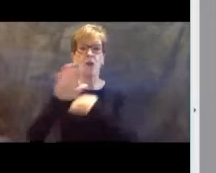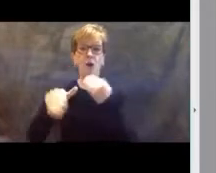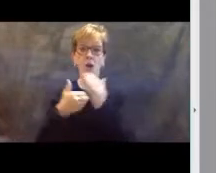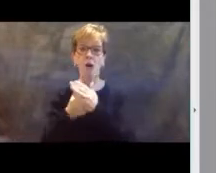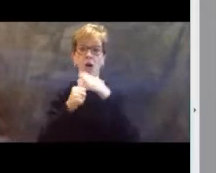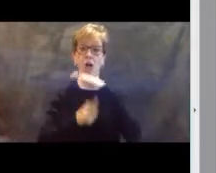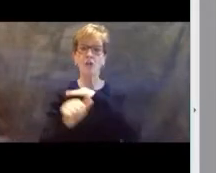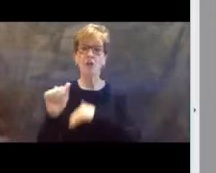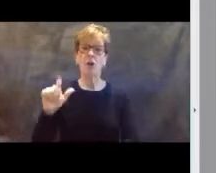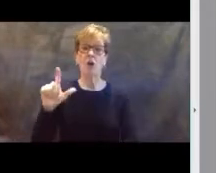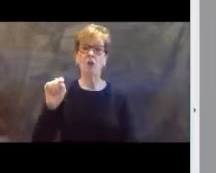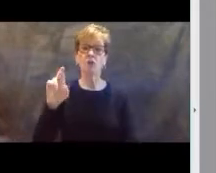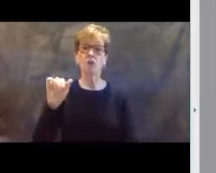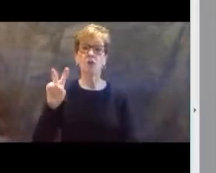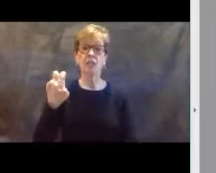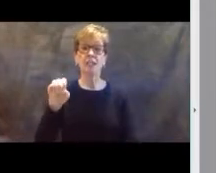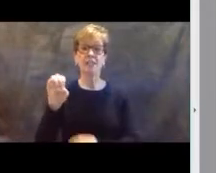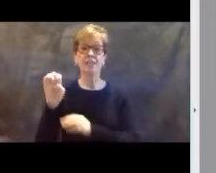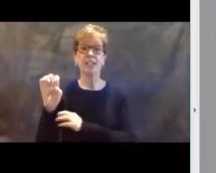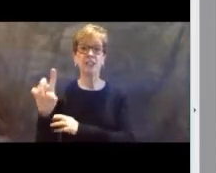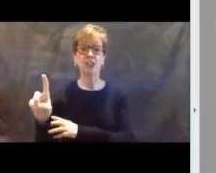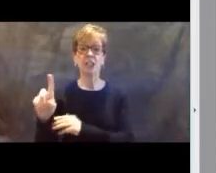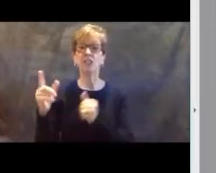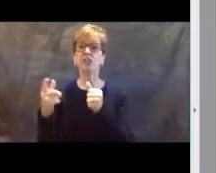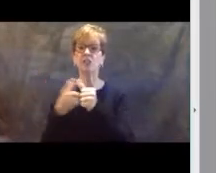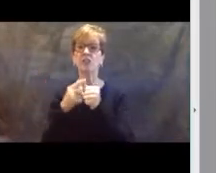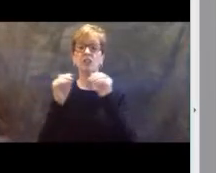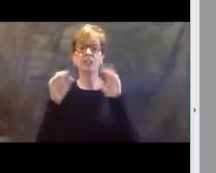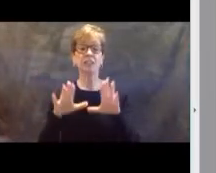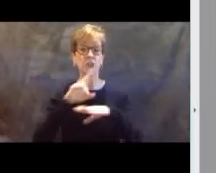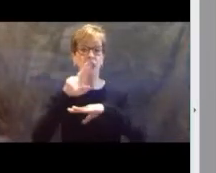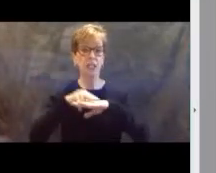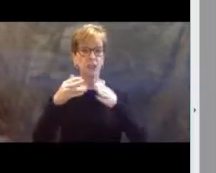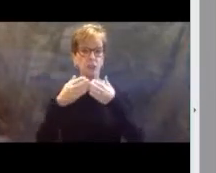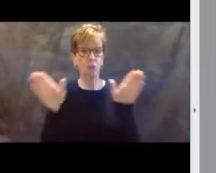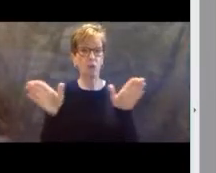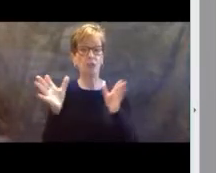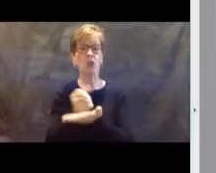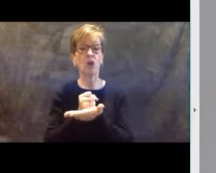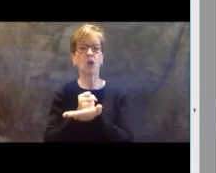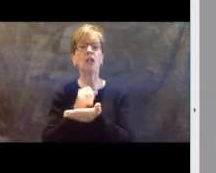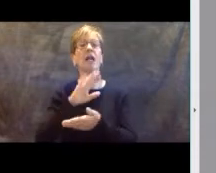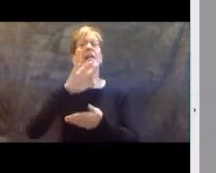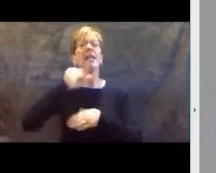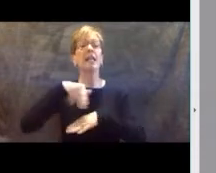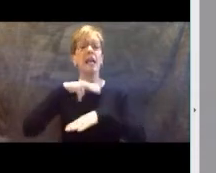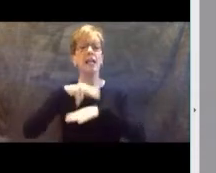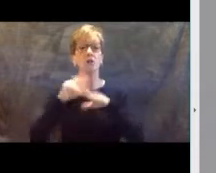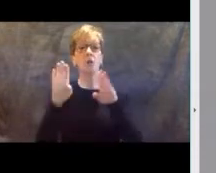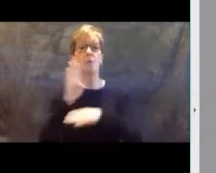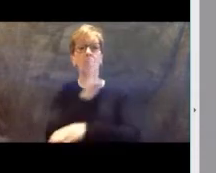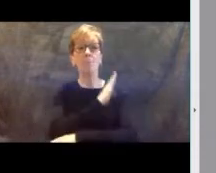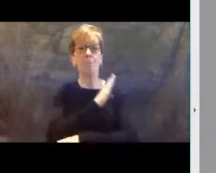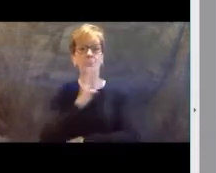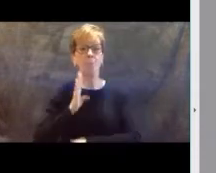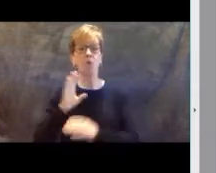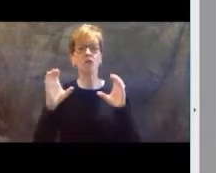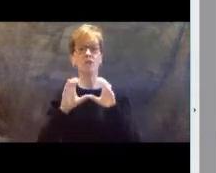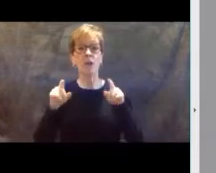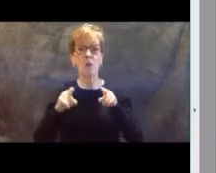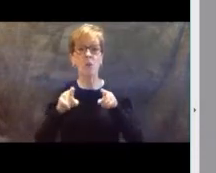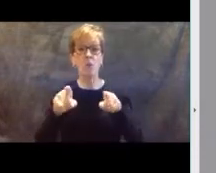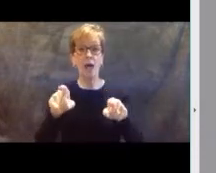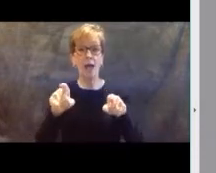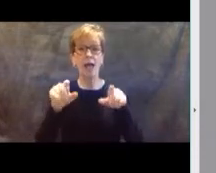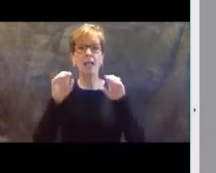2004, she was the first teacher nationwide to earn national board certification while teaching in a juvenile detention facility